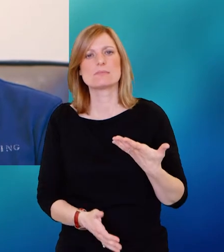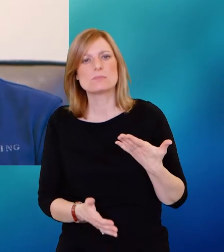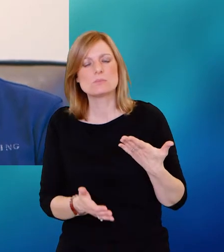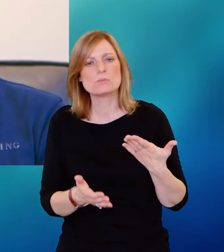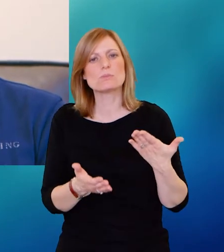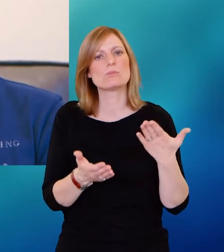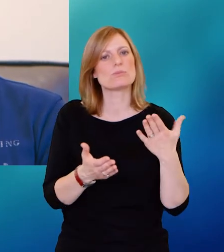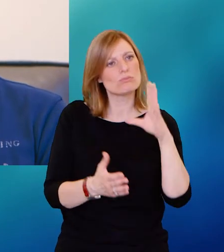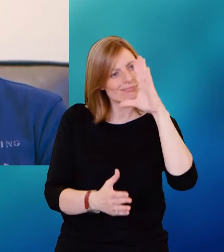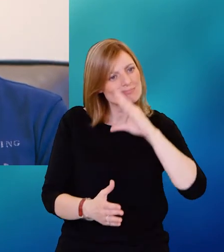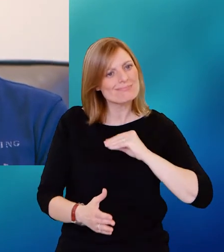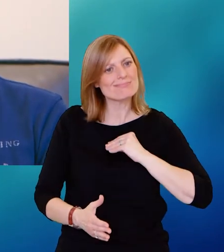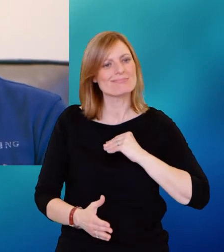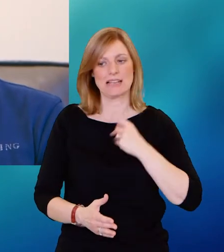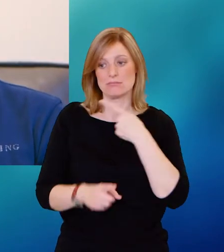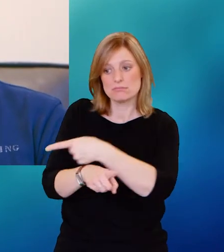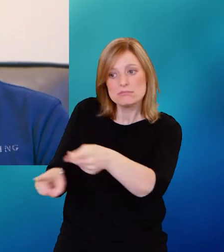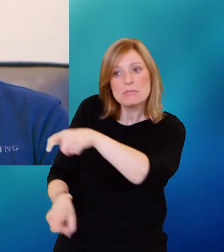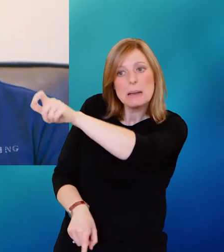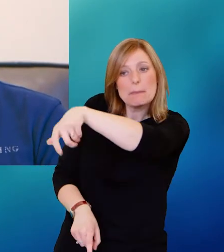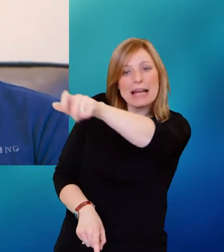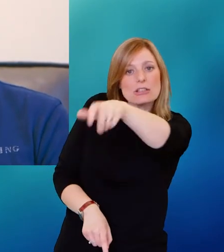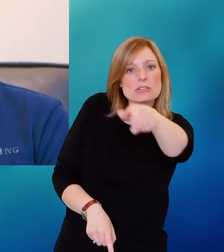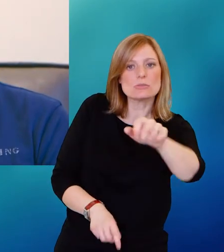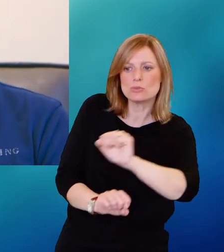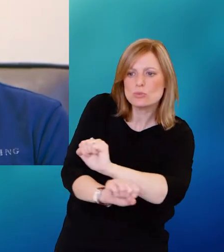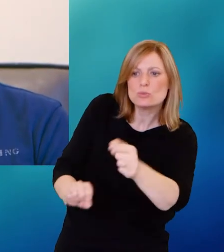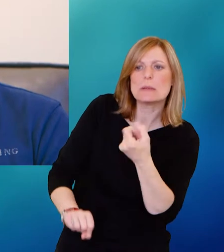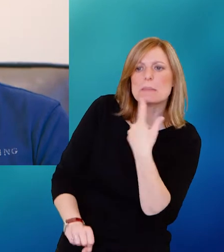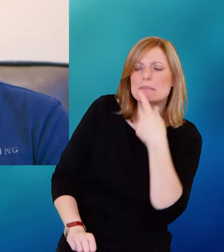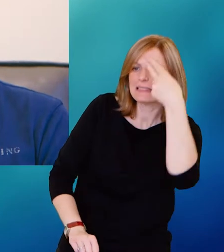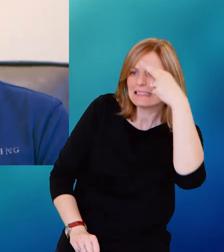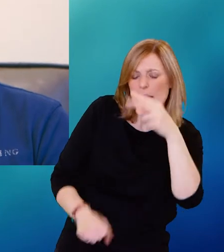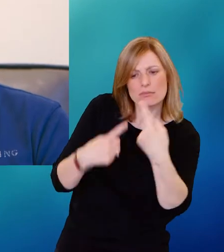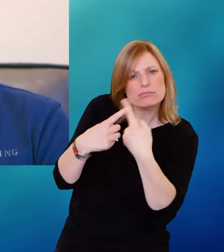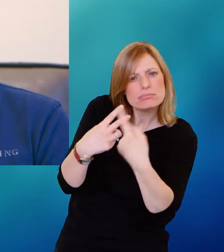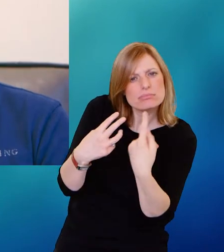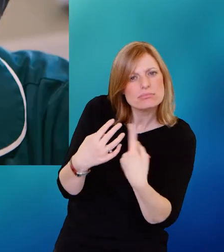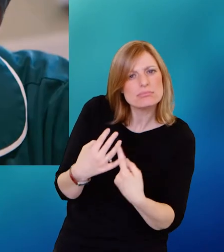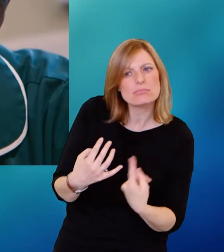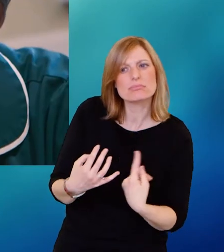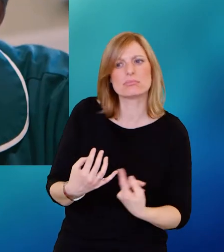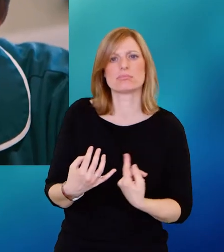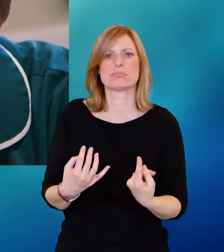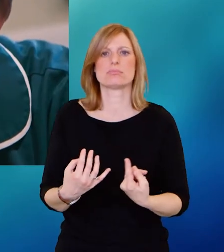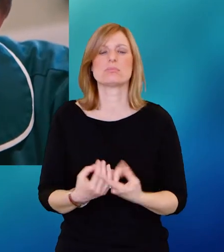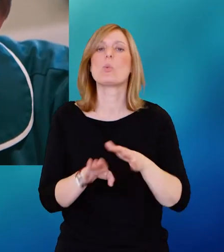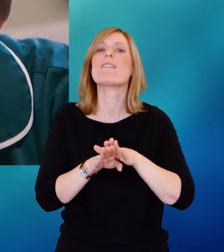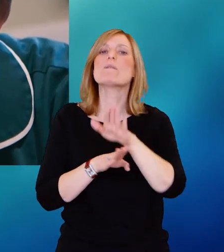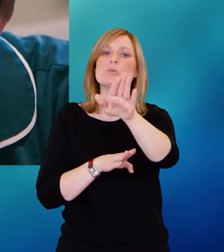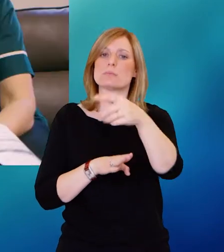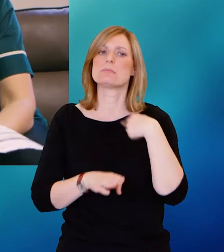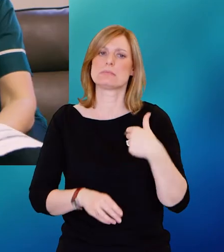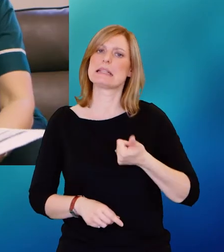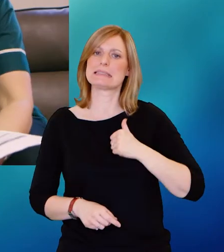informing patients of the medicine that they think is going to be prescribed. In the future, expect to